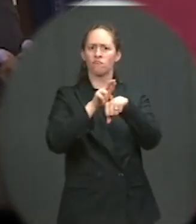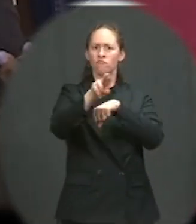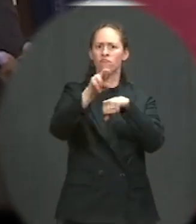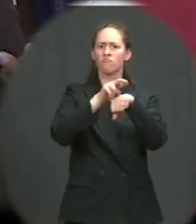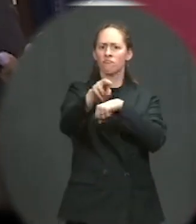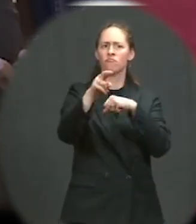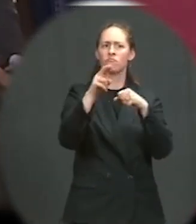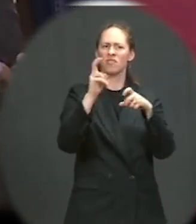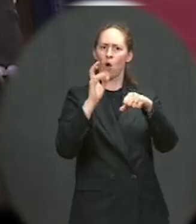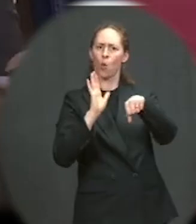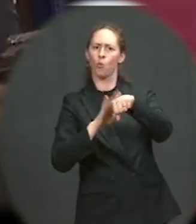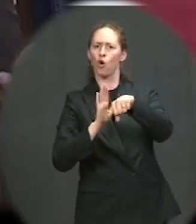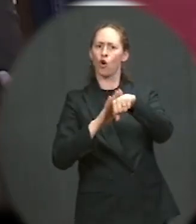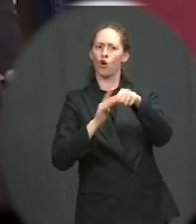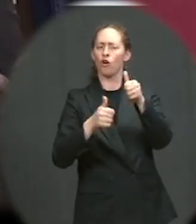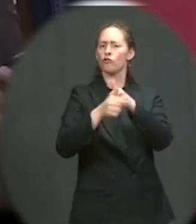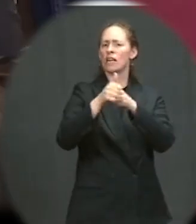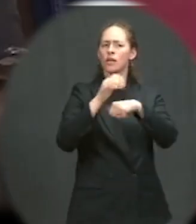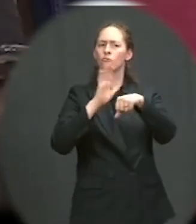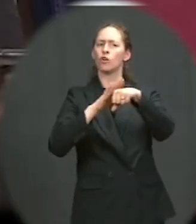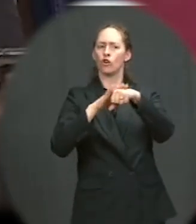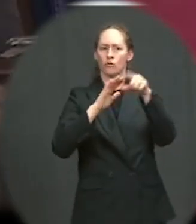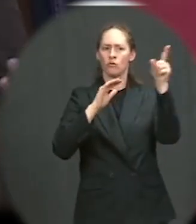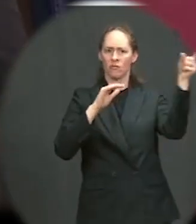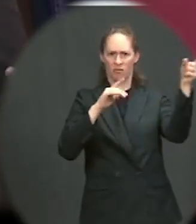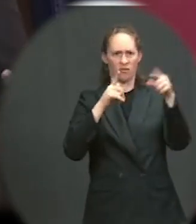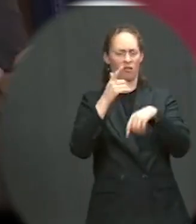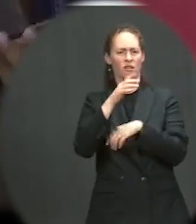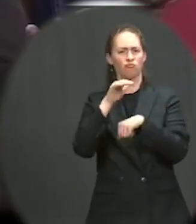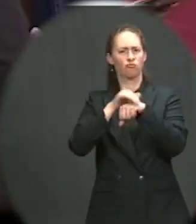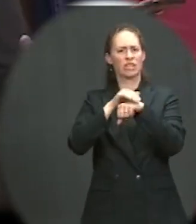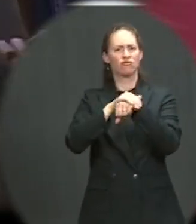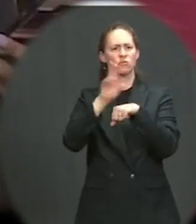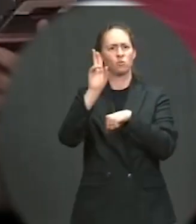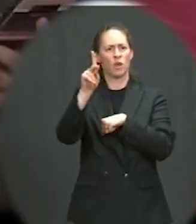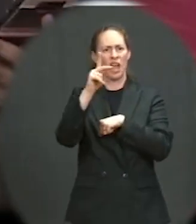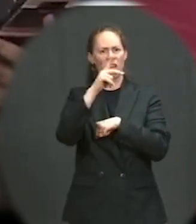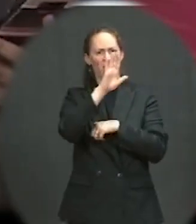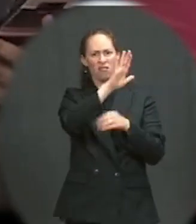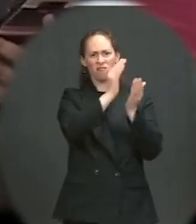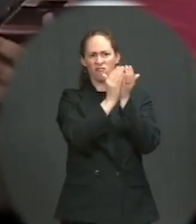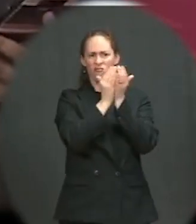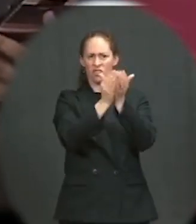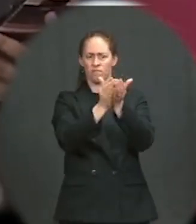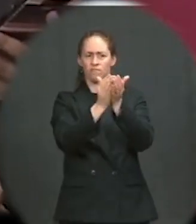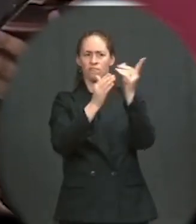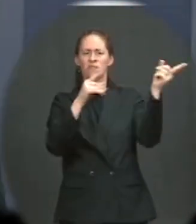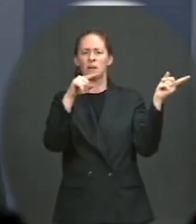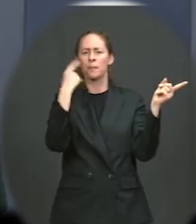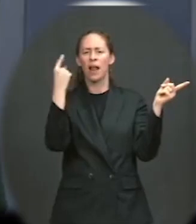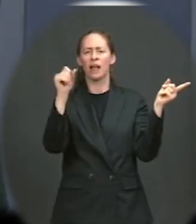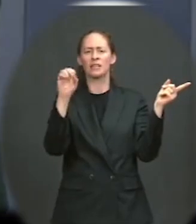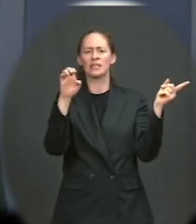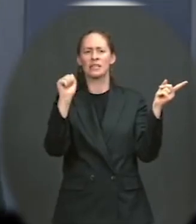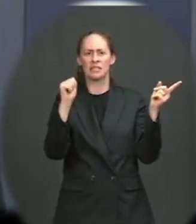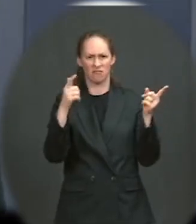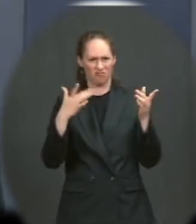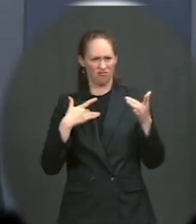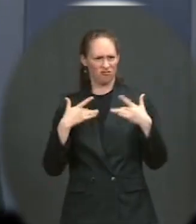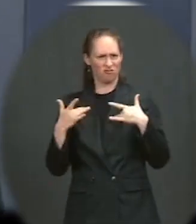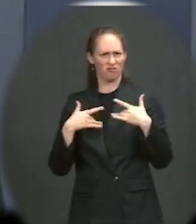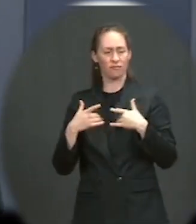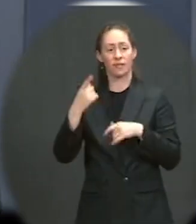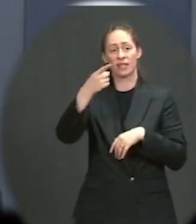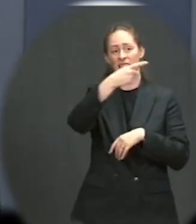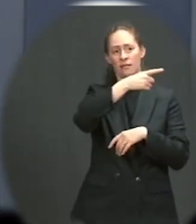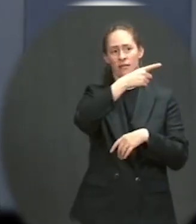out of the waters? Moscow now claims that, in the Black Sea, that they claim belongs to Russia? I would point you to the British. We don't have any more comment